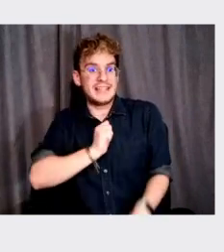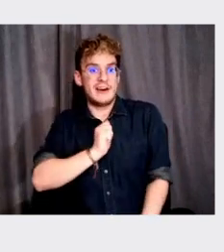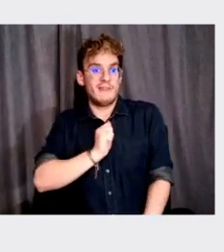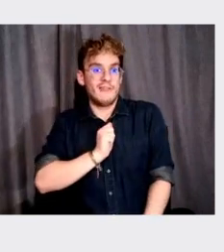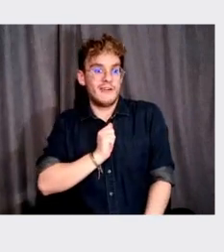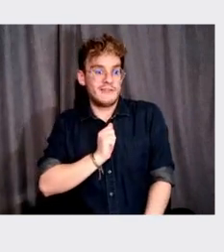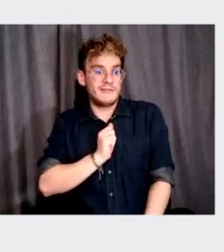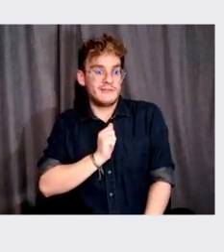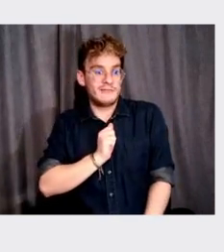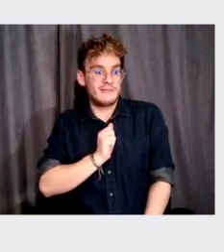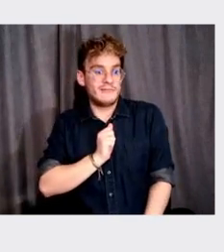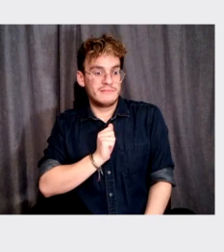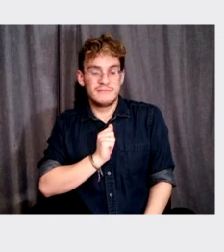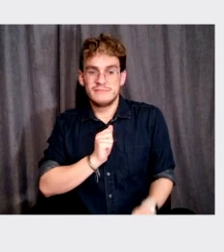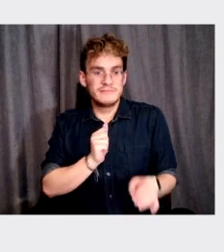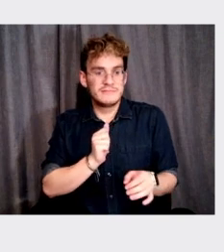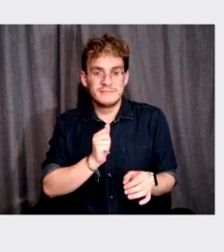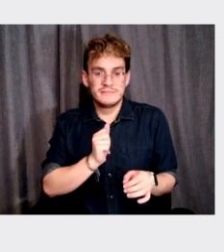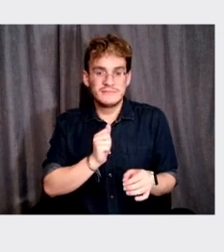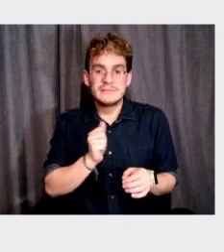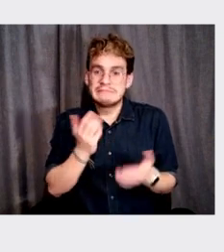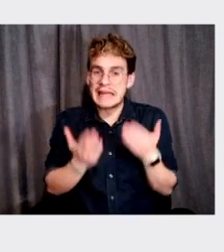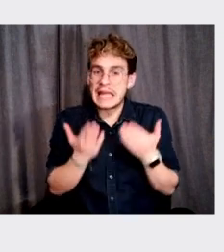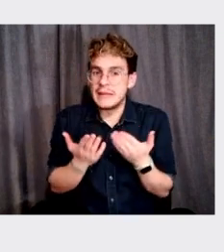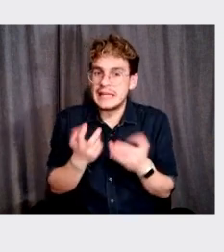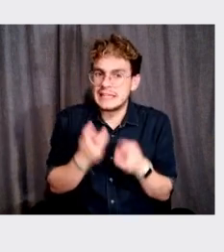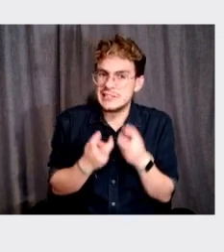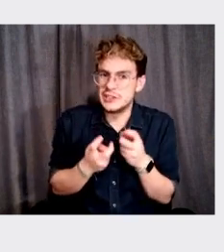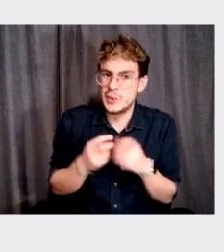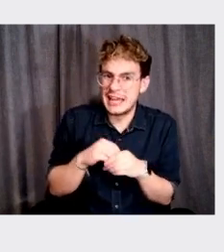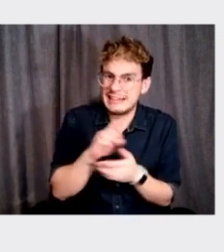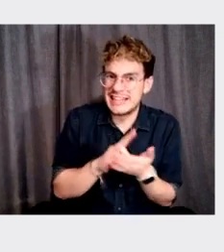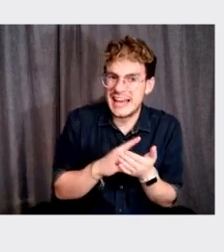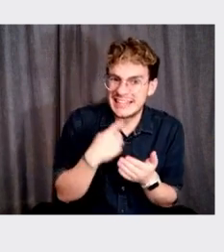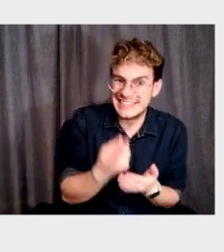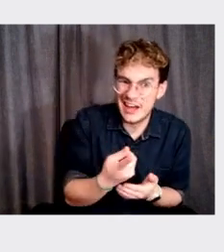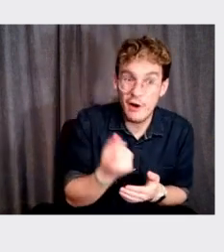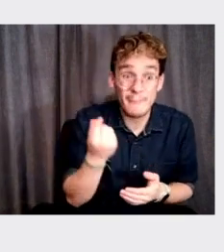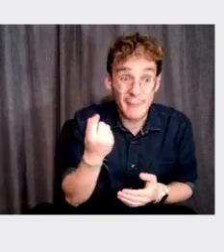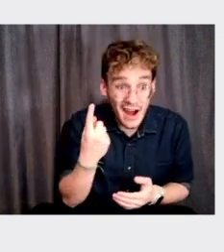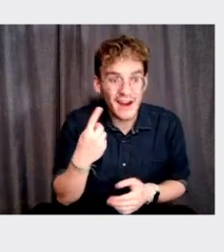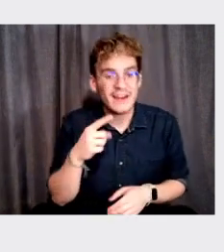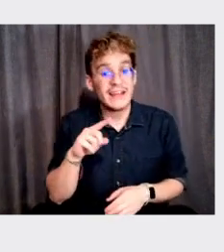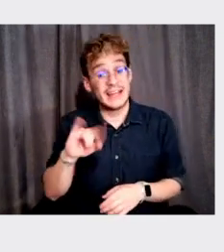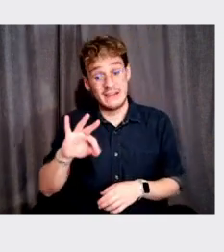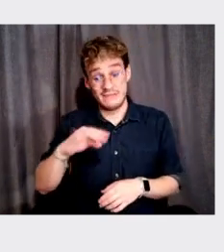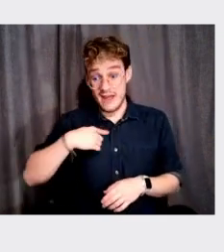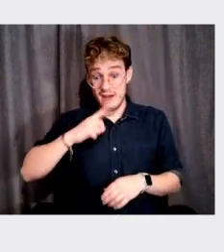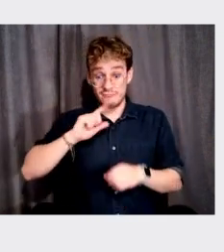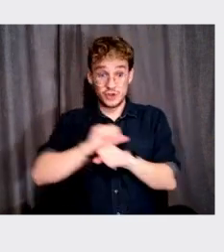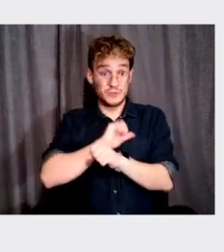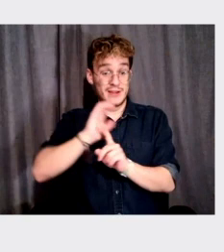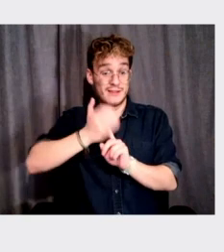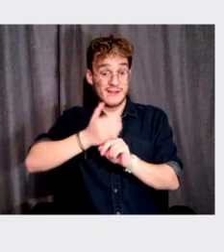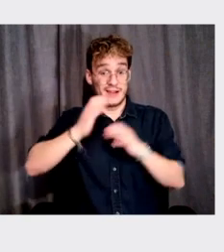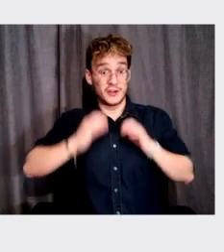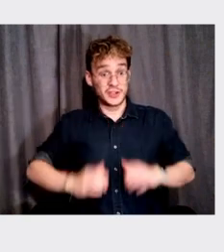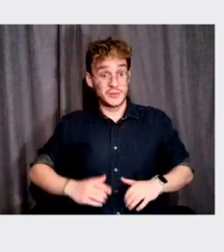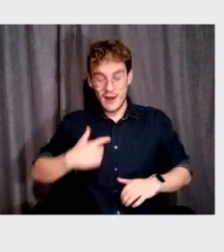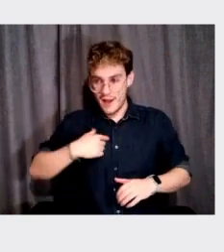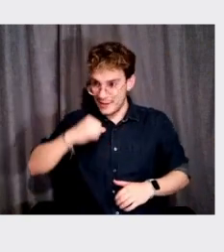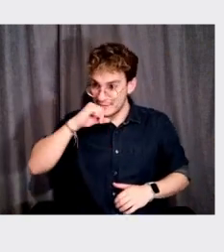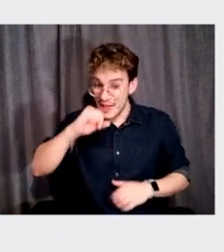more. I think it's something that is like controversial to say sometimes and in design, but it's like, if you were a customer and if you love this product,